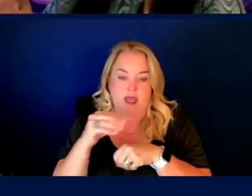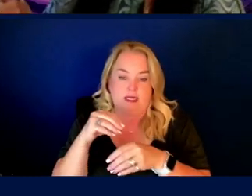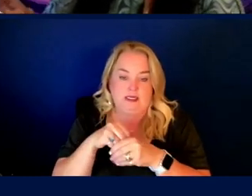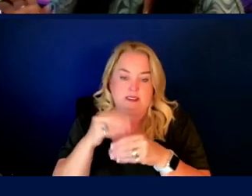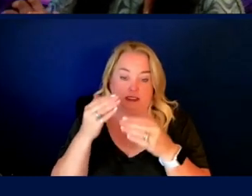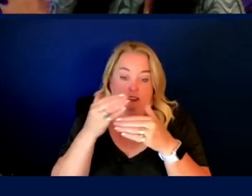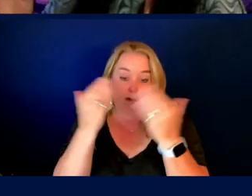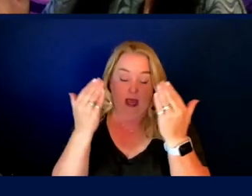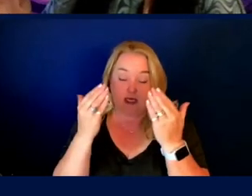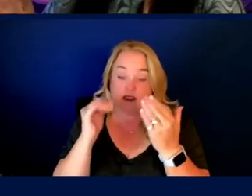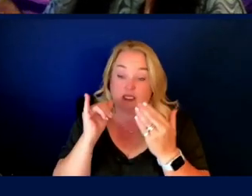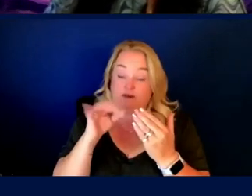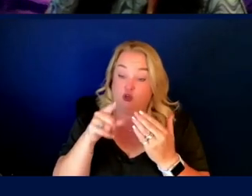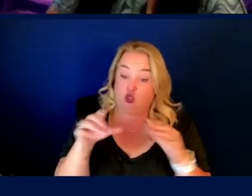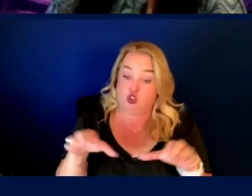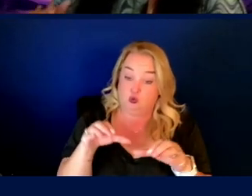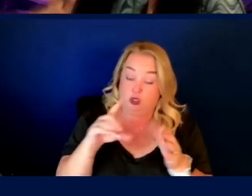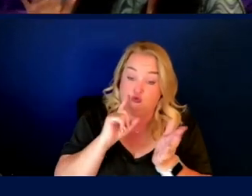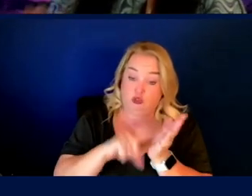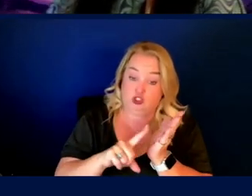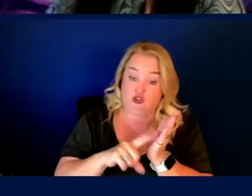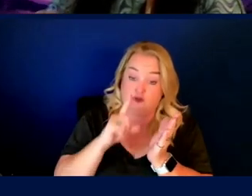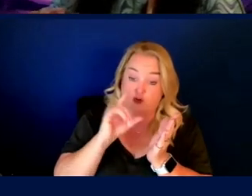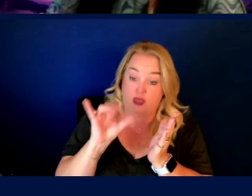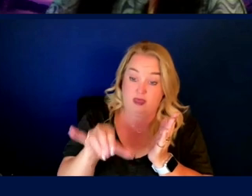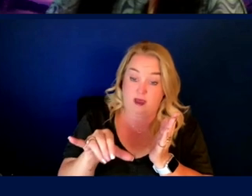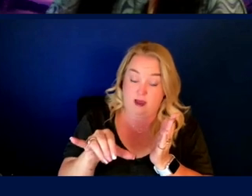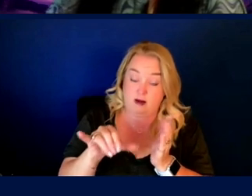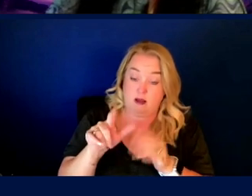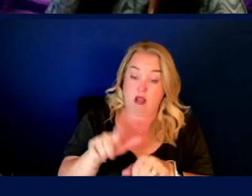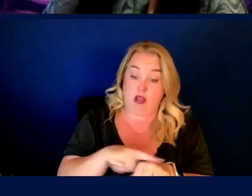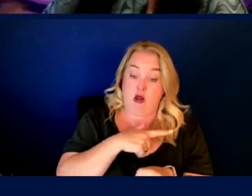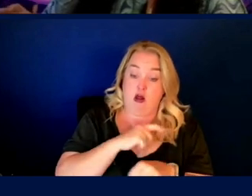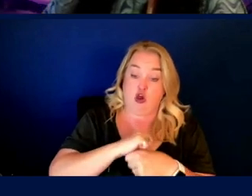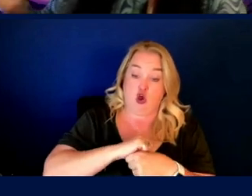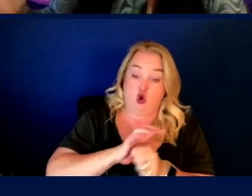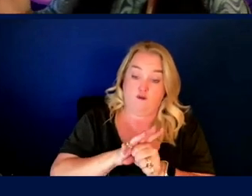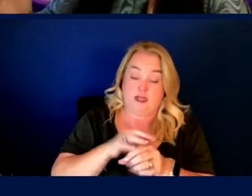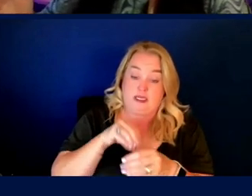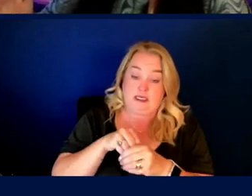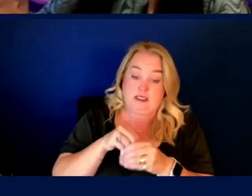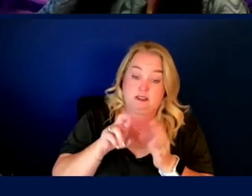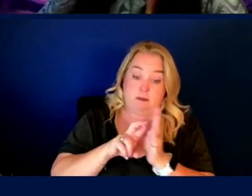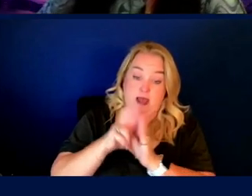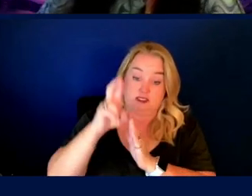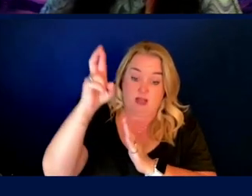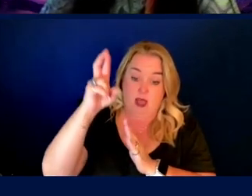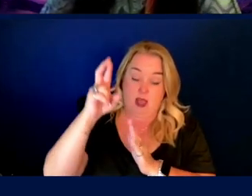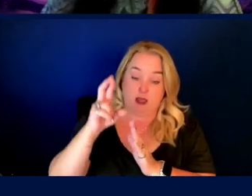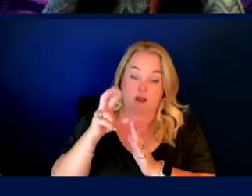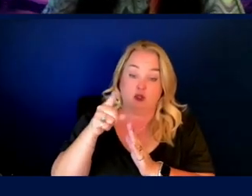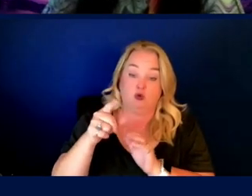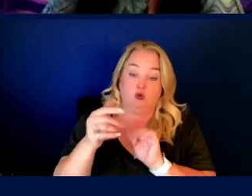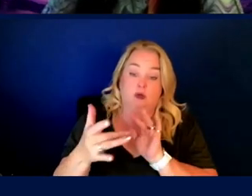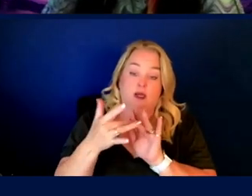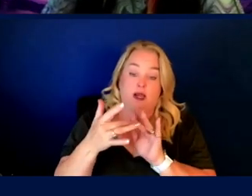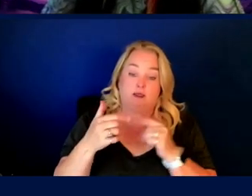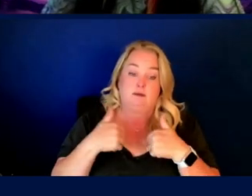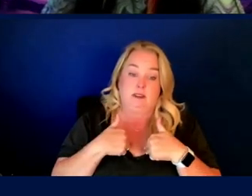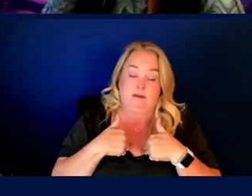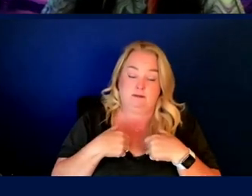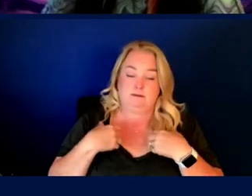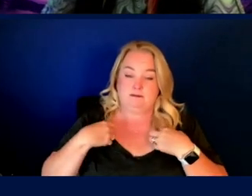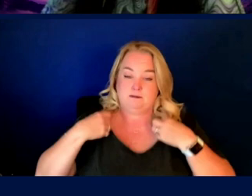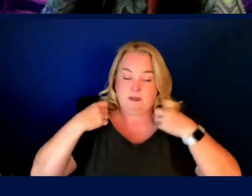if anyone is, uh, doing research on that intersection, long COVID and space flight, or you're interested in that, I would love to connect personally and hear about what you're working on.